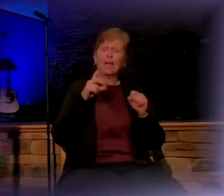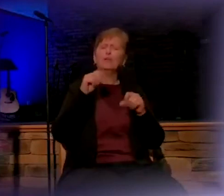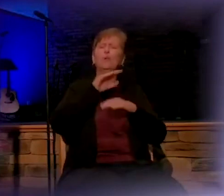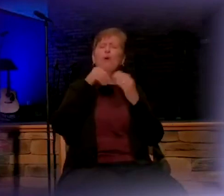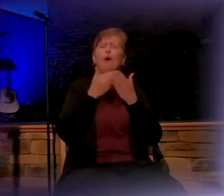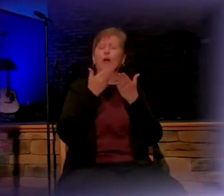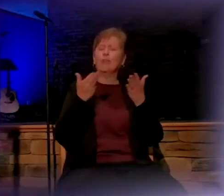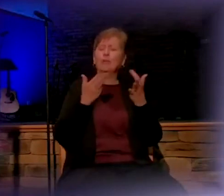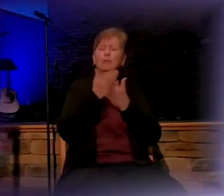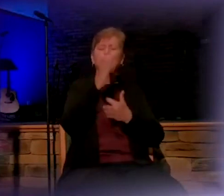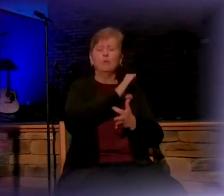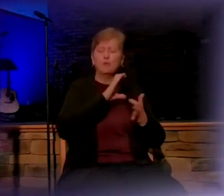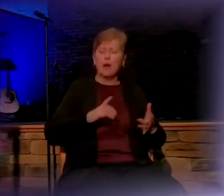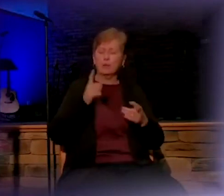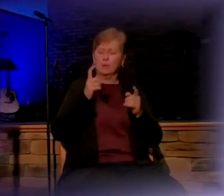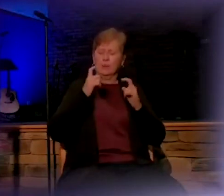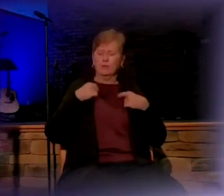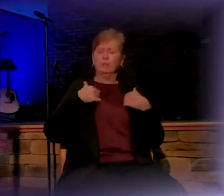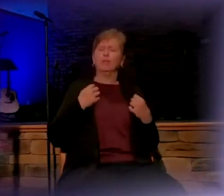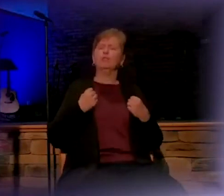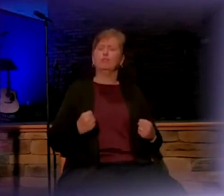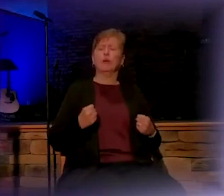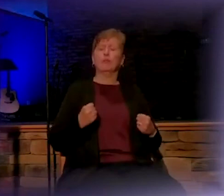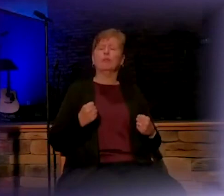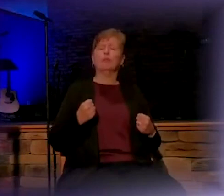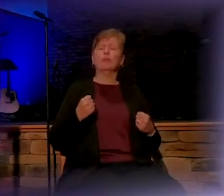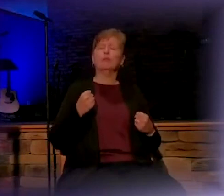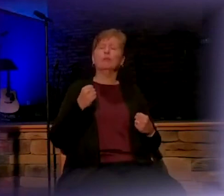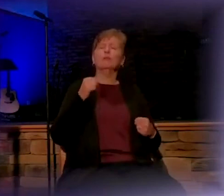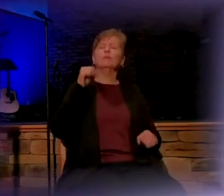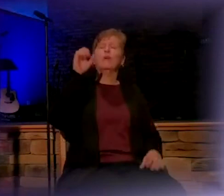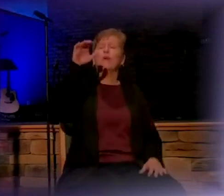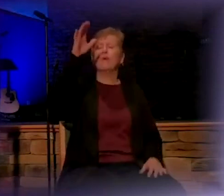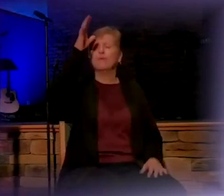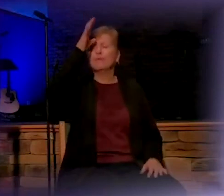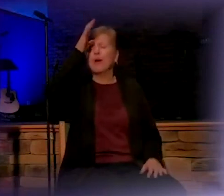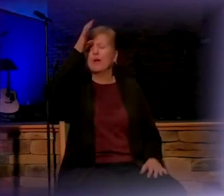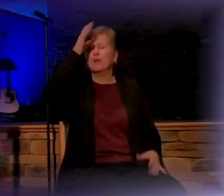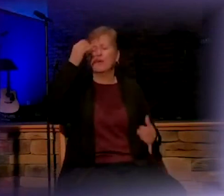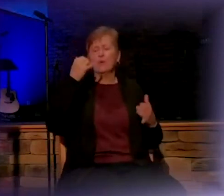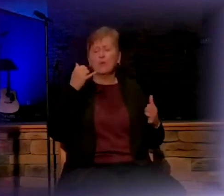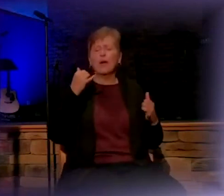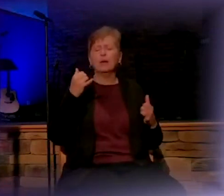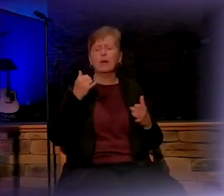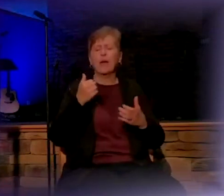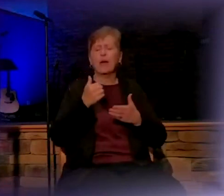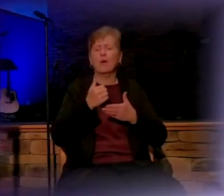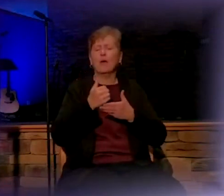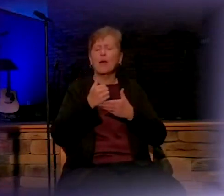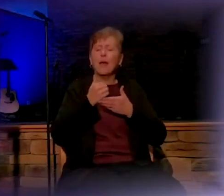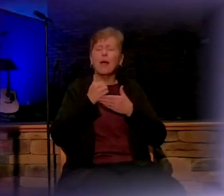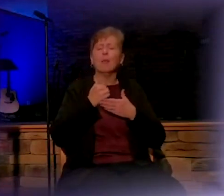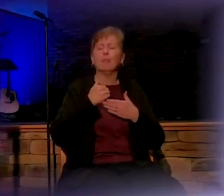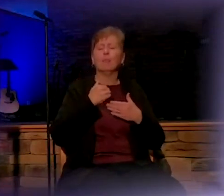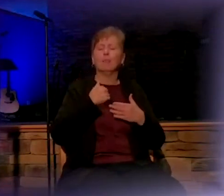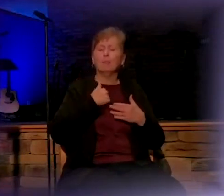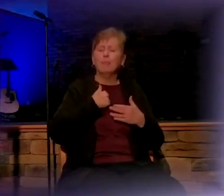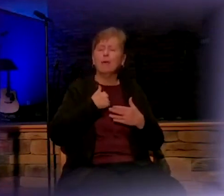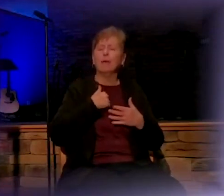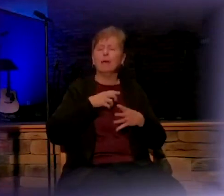me. So, Father, right now, turn our eyes to your Son, Jesus.